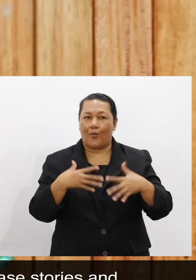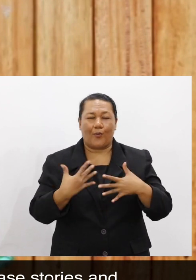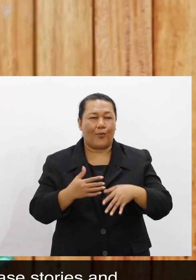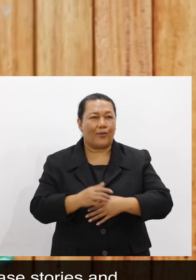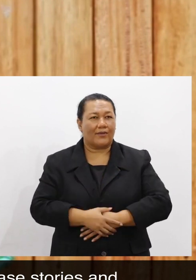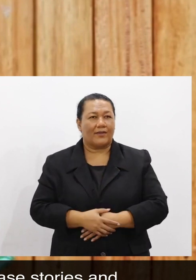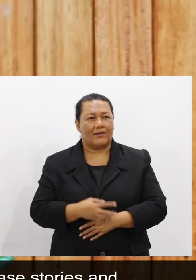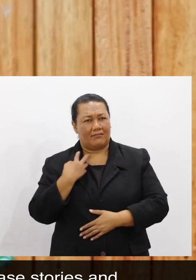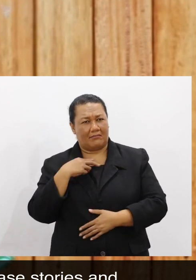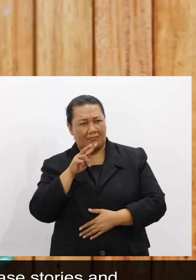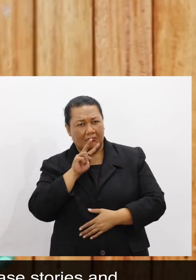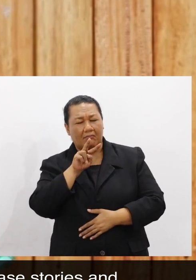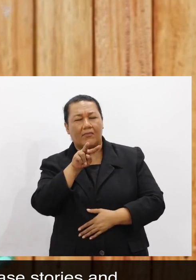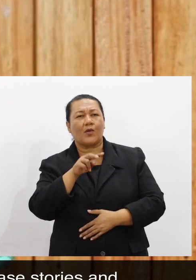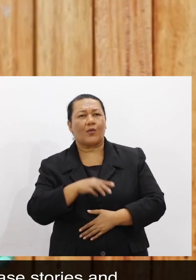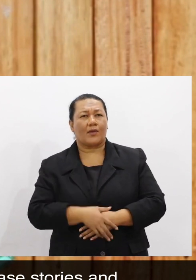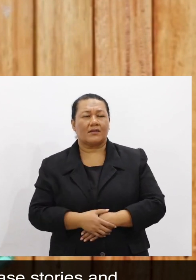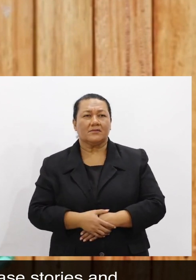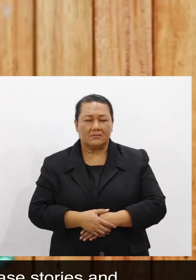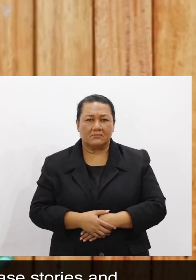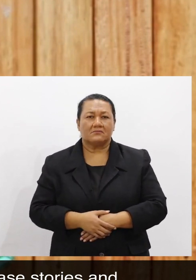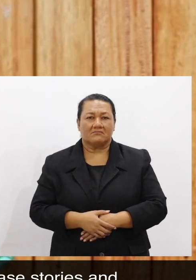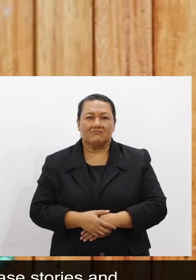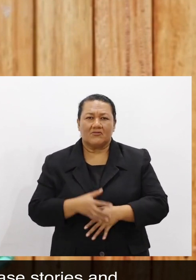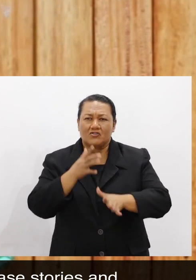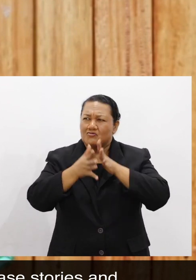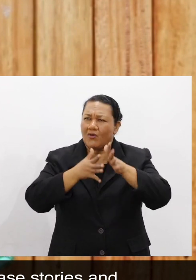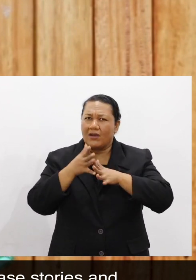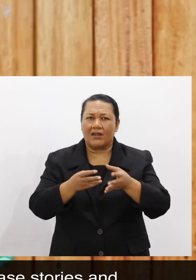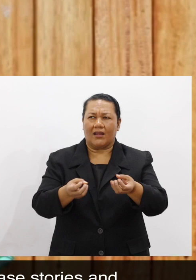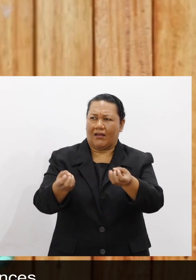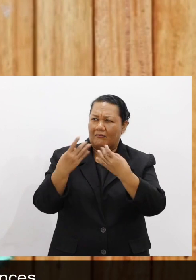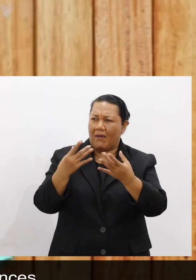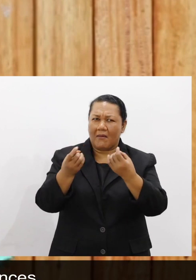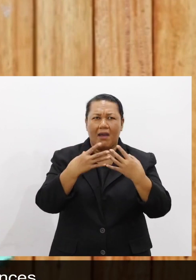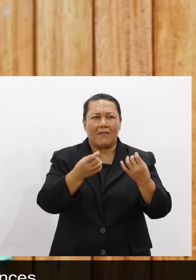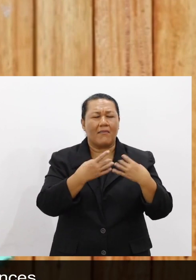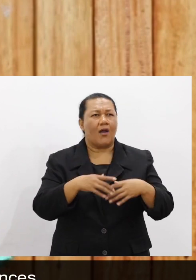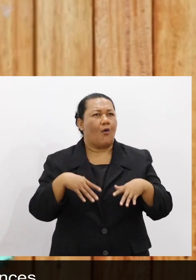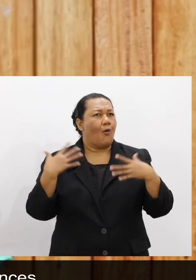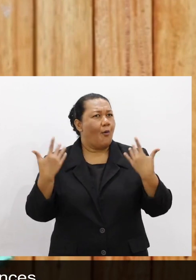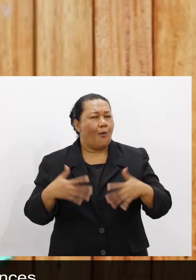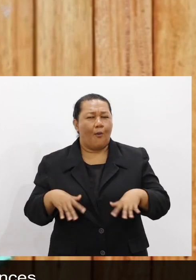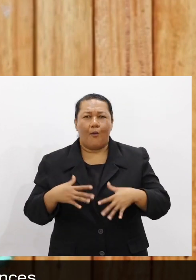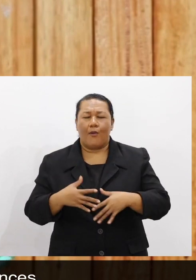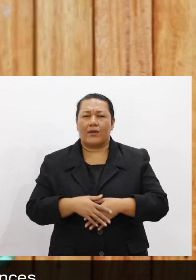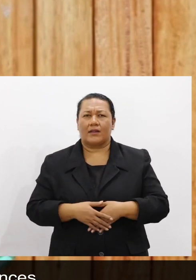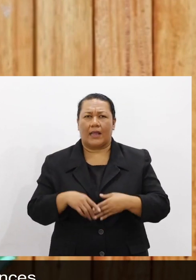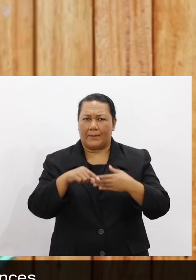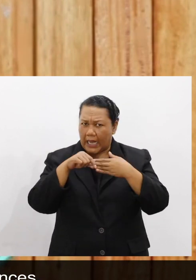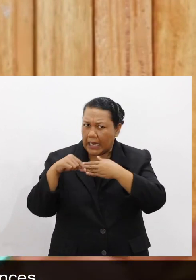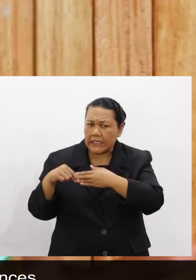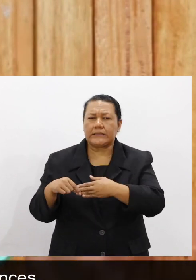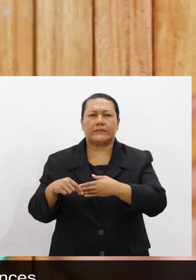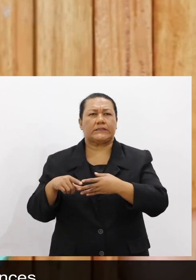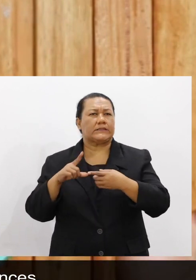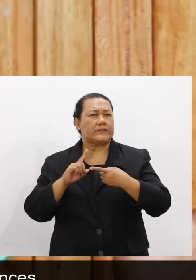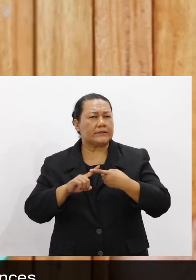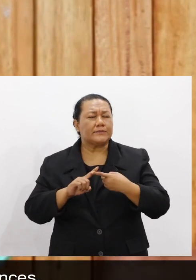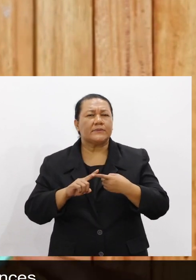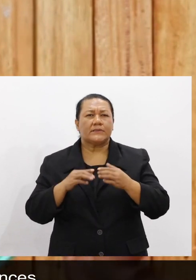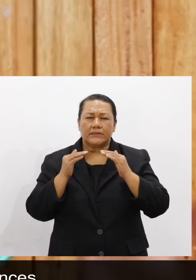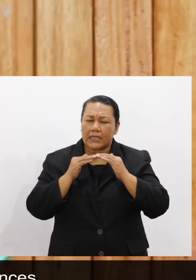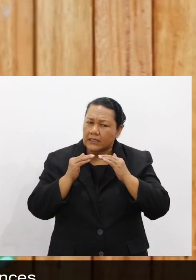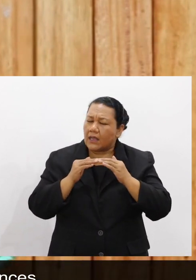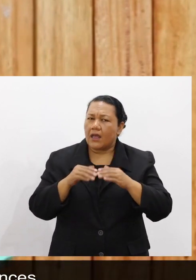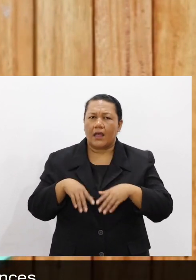and they give the success case story and all the leadership, all the leadership journey.